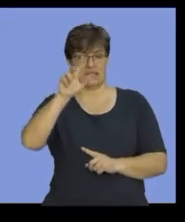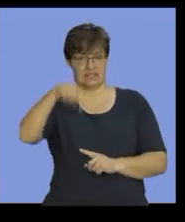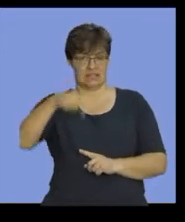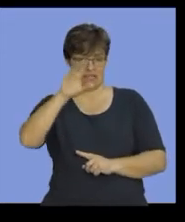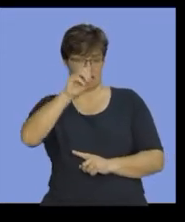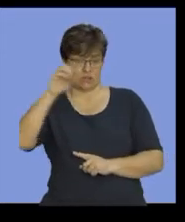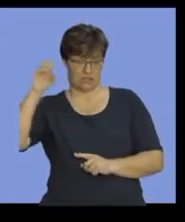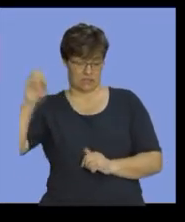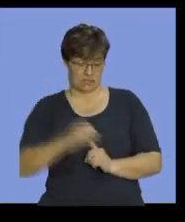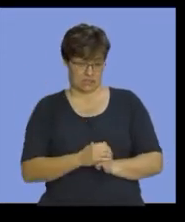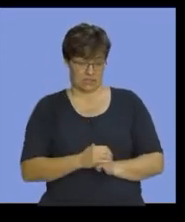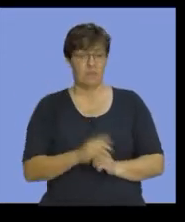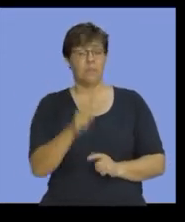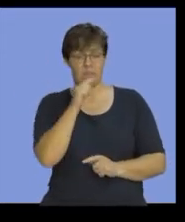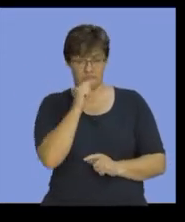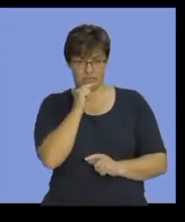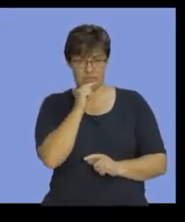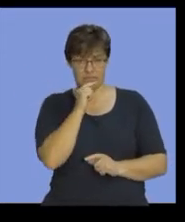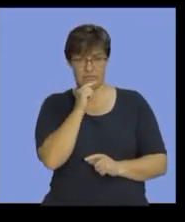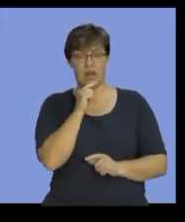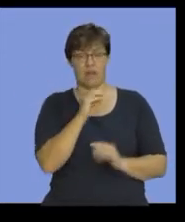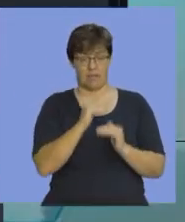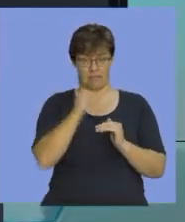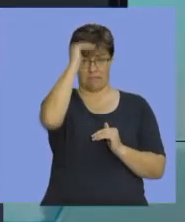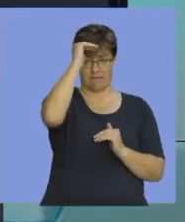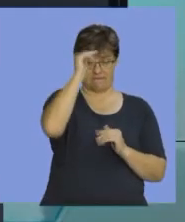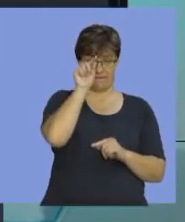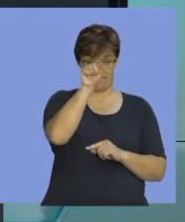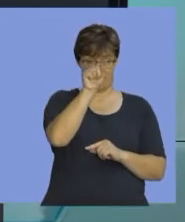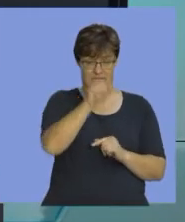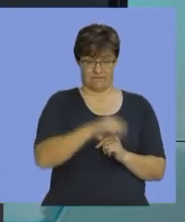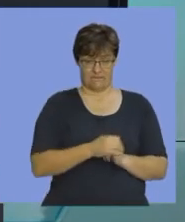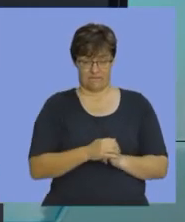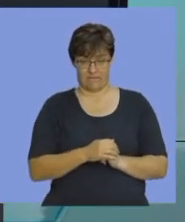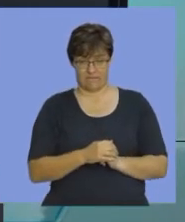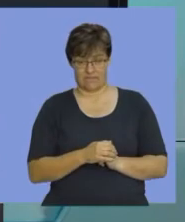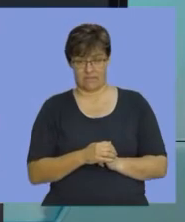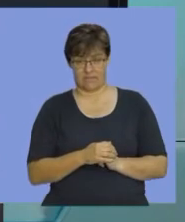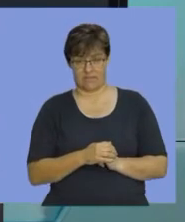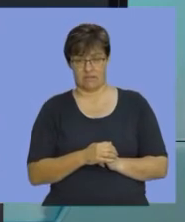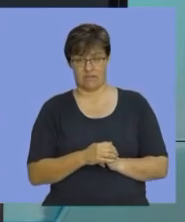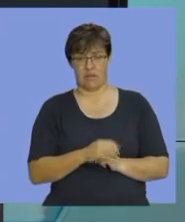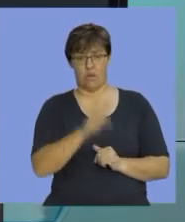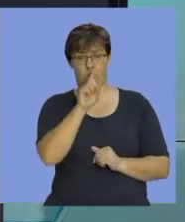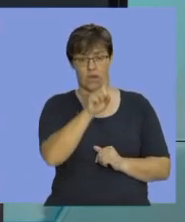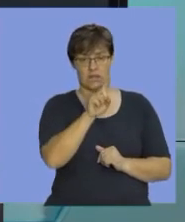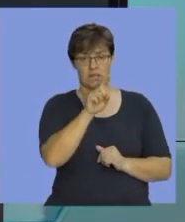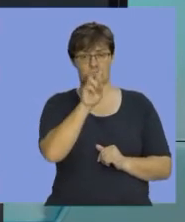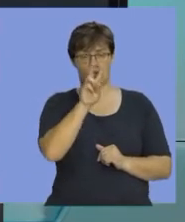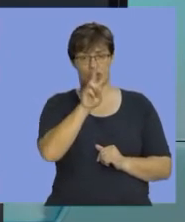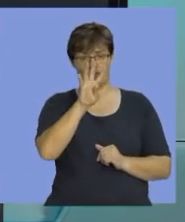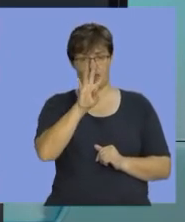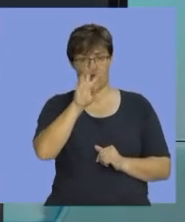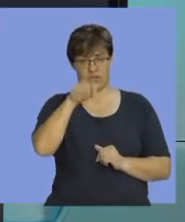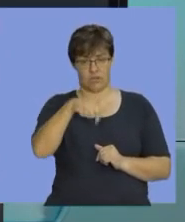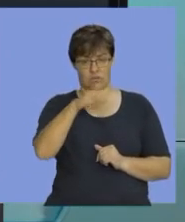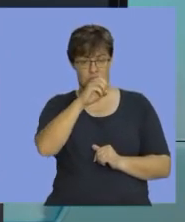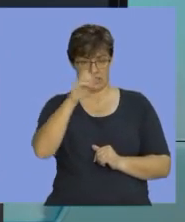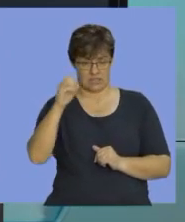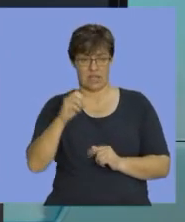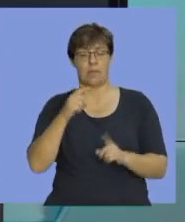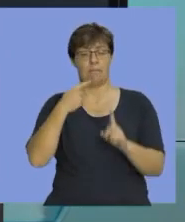So, I have that as my numerator. Right? $124,000 and the